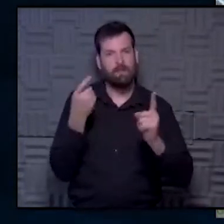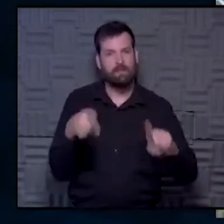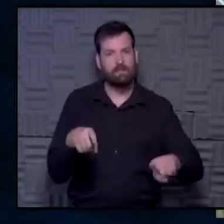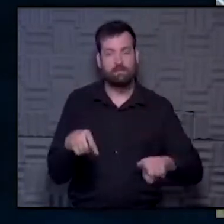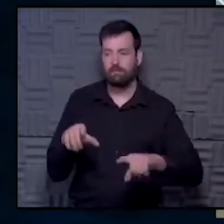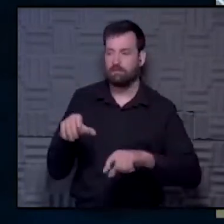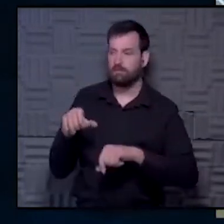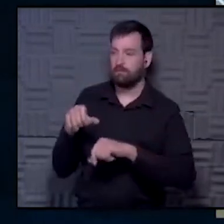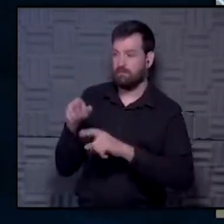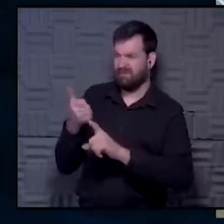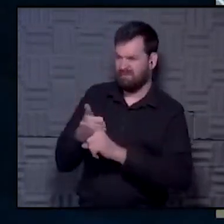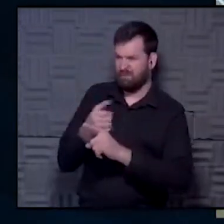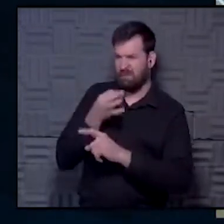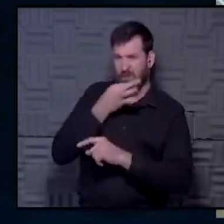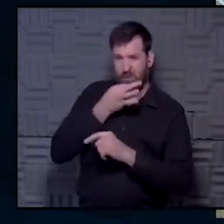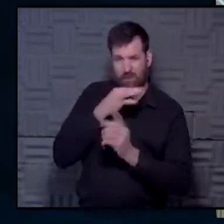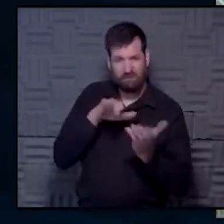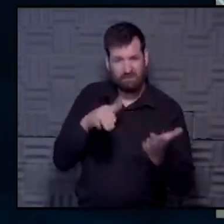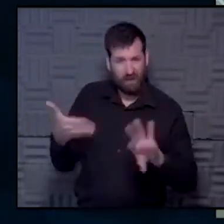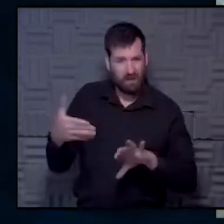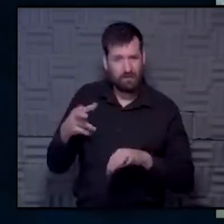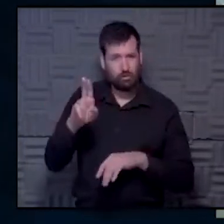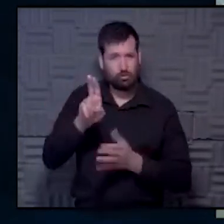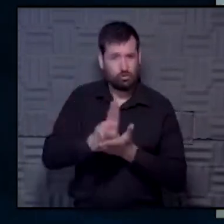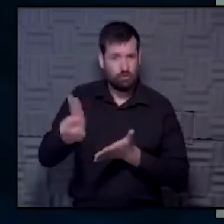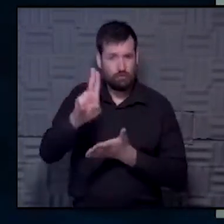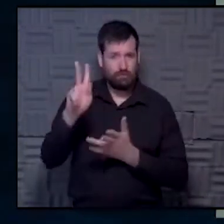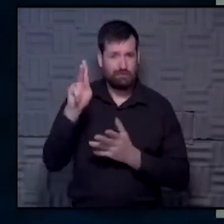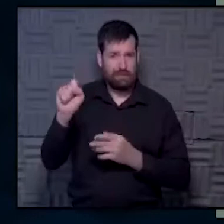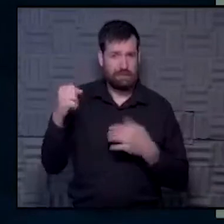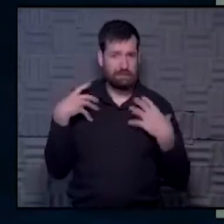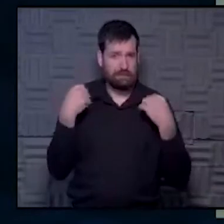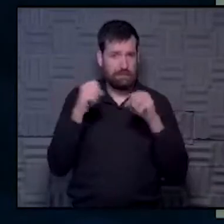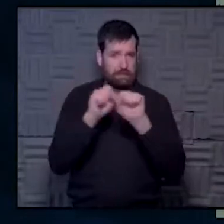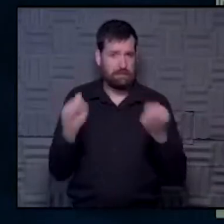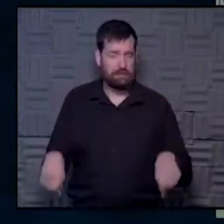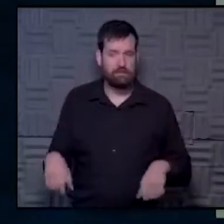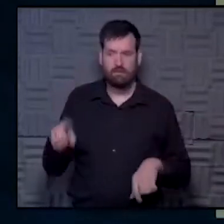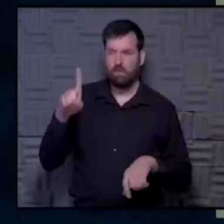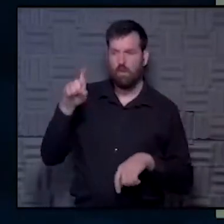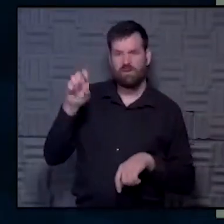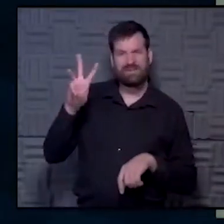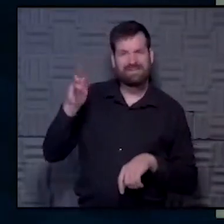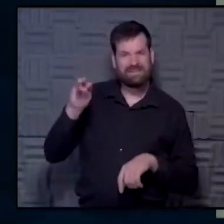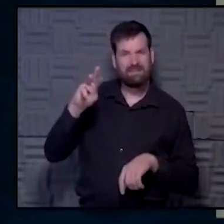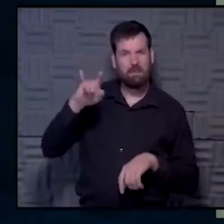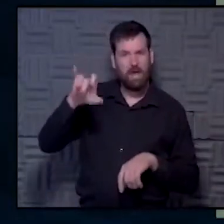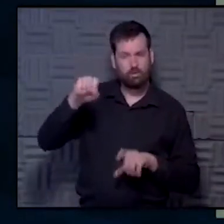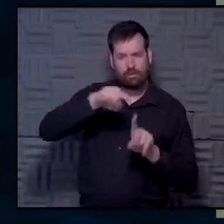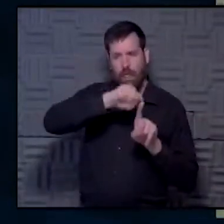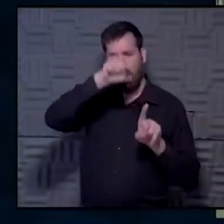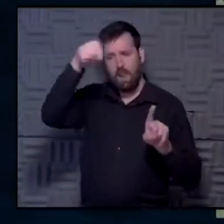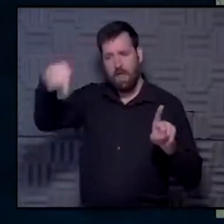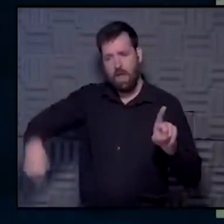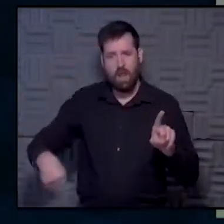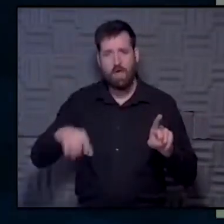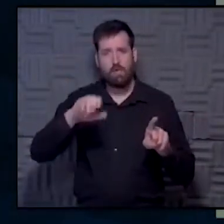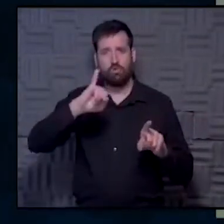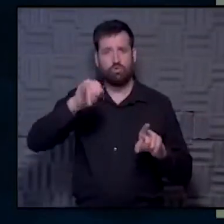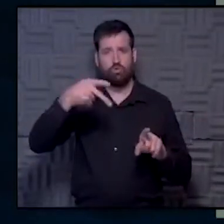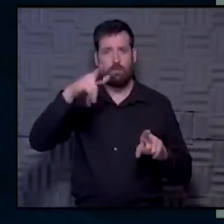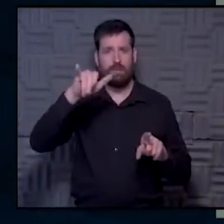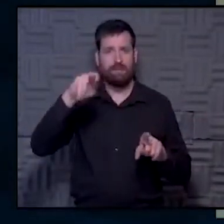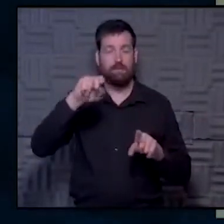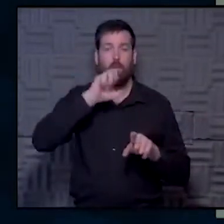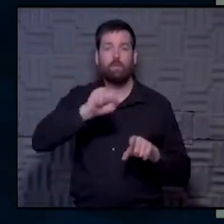While Spider lie dying of heart failure at the University of Kansas Health System, 160 miles south in Joplin, 27-year